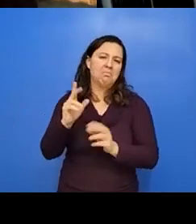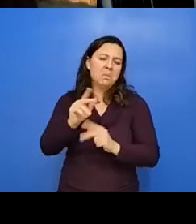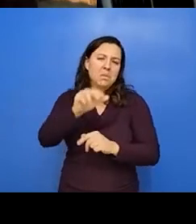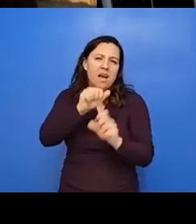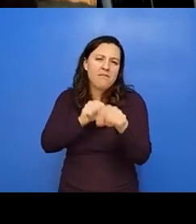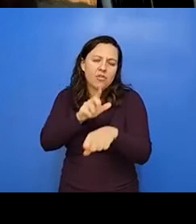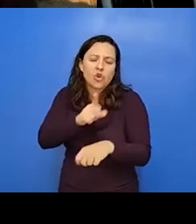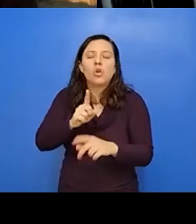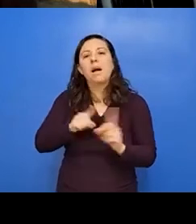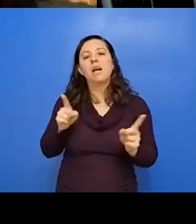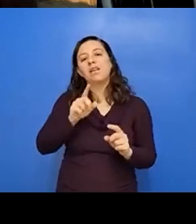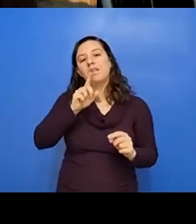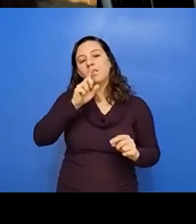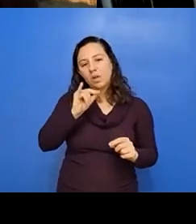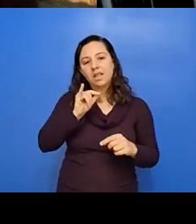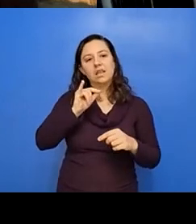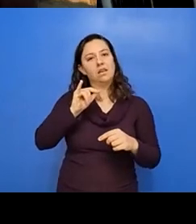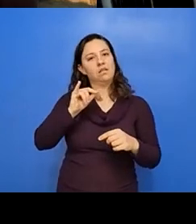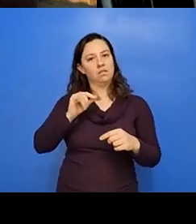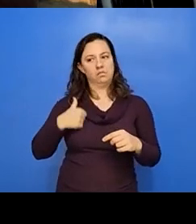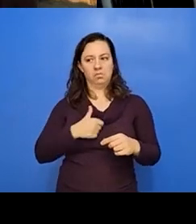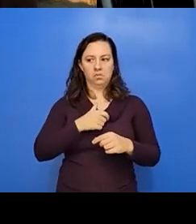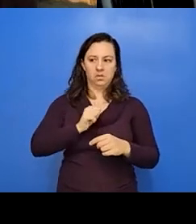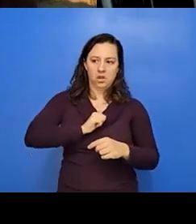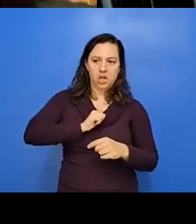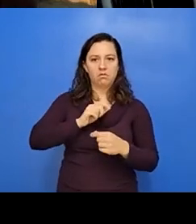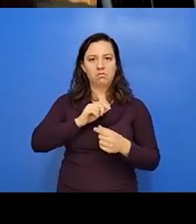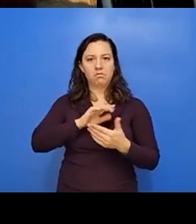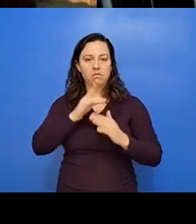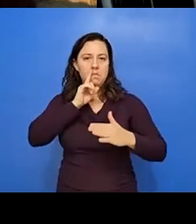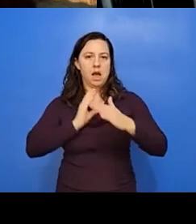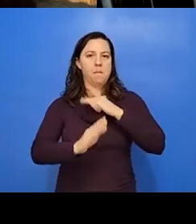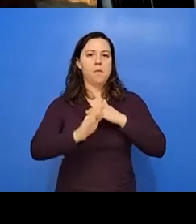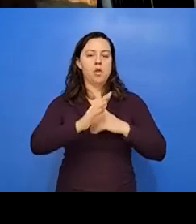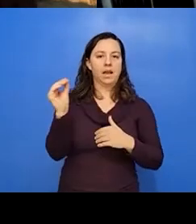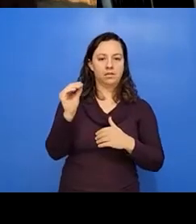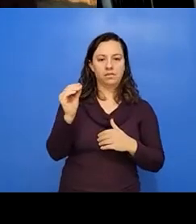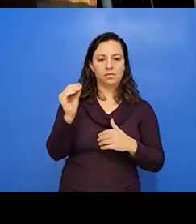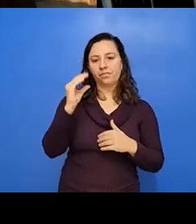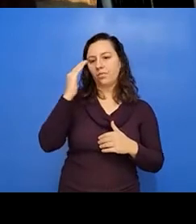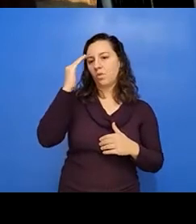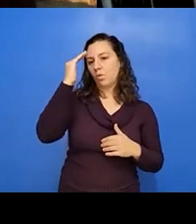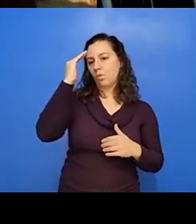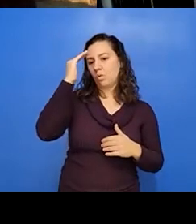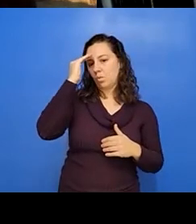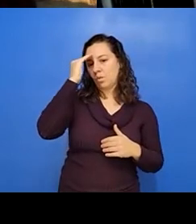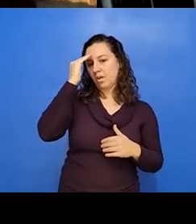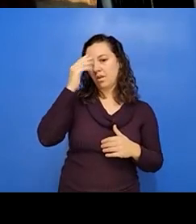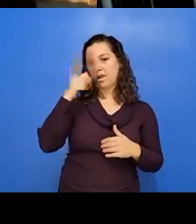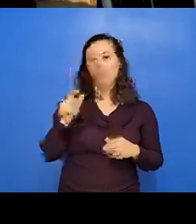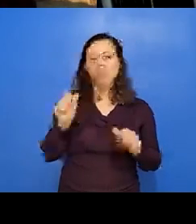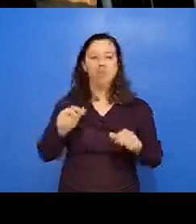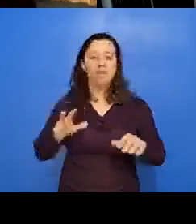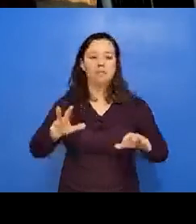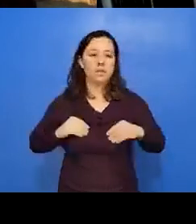really about, uh, humbling ourselves and going back to your question of, of knowing, being able to accept what we don't